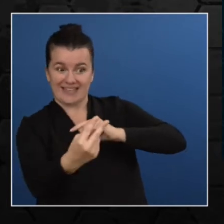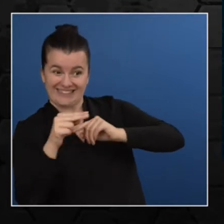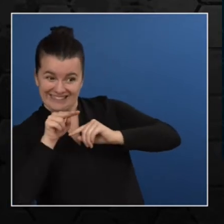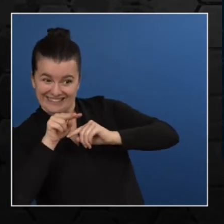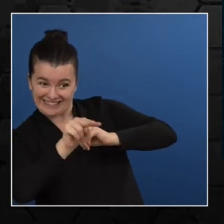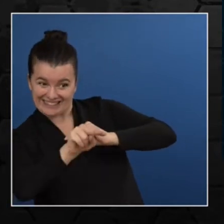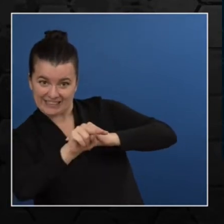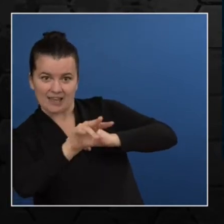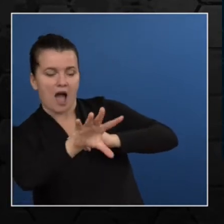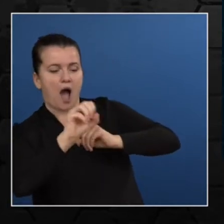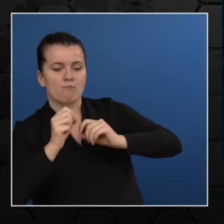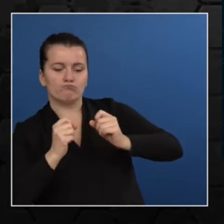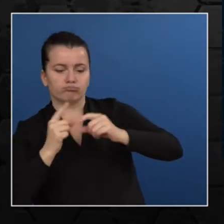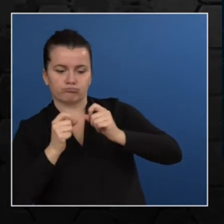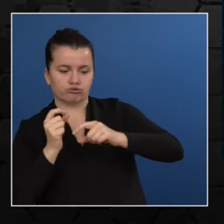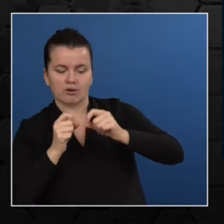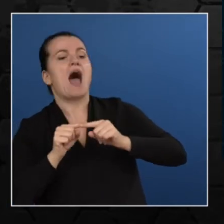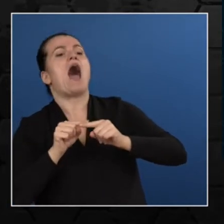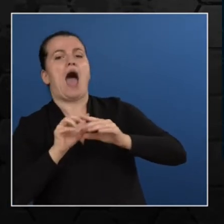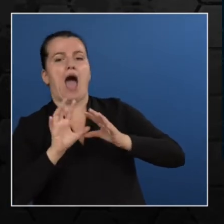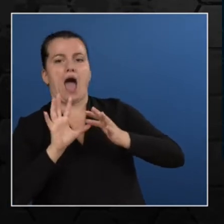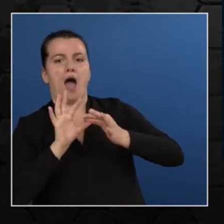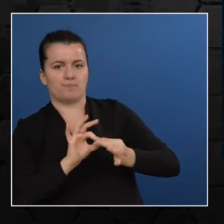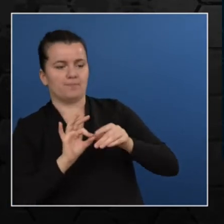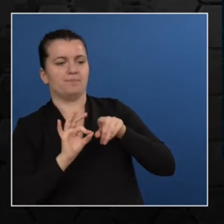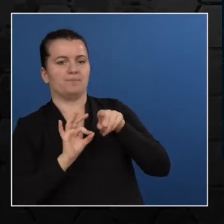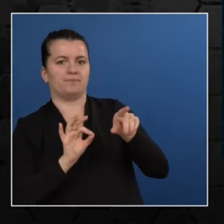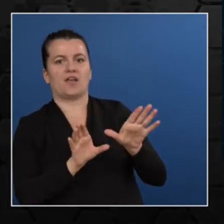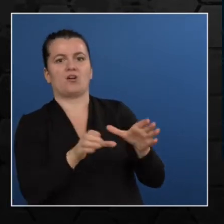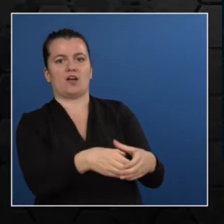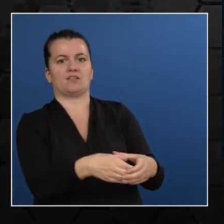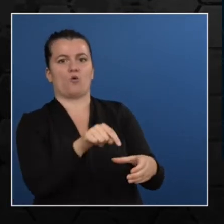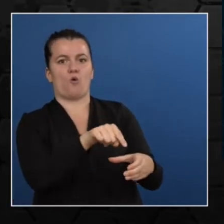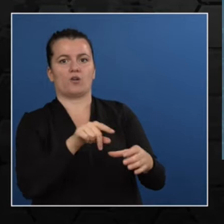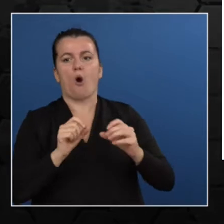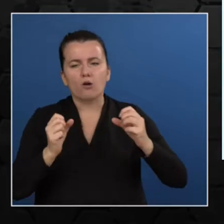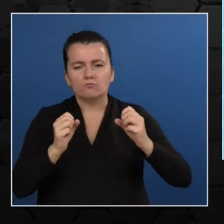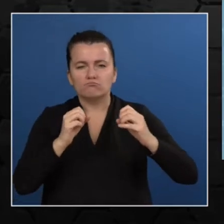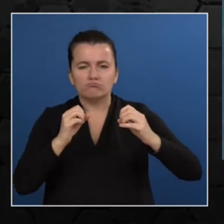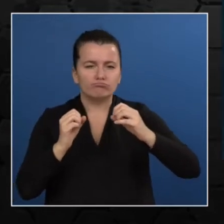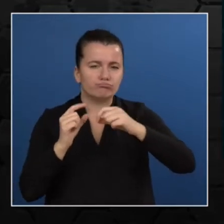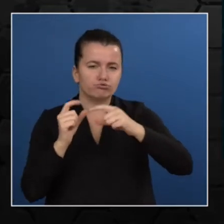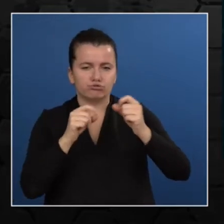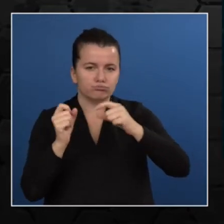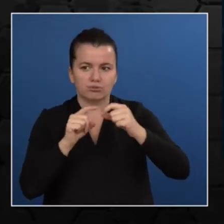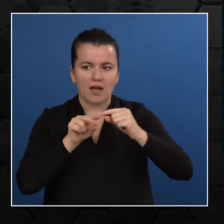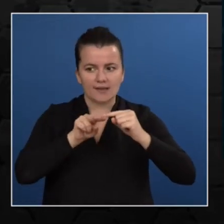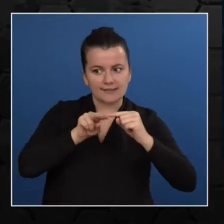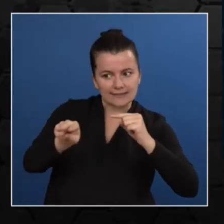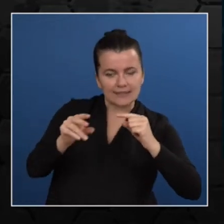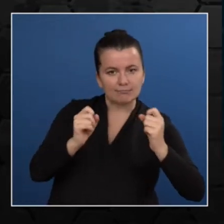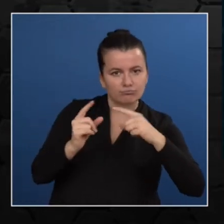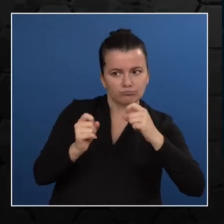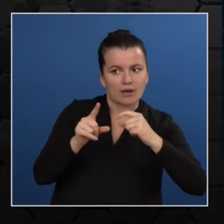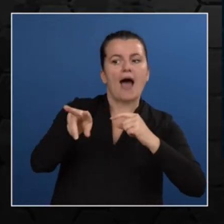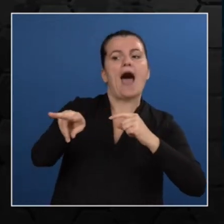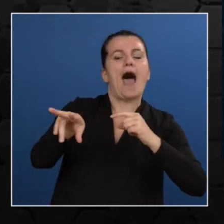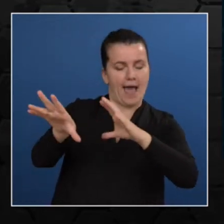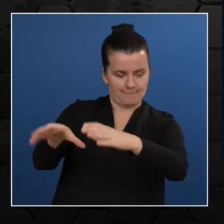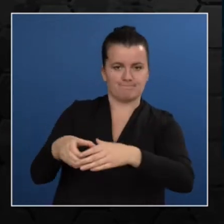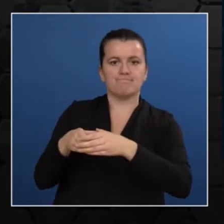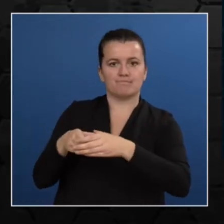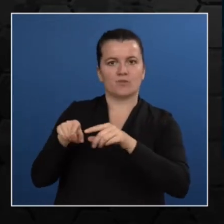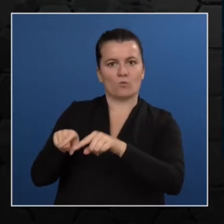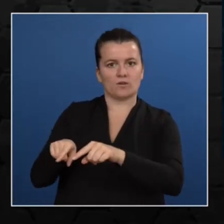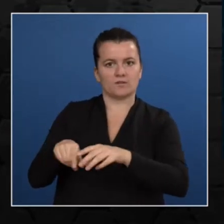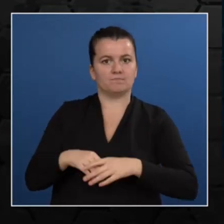create a machine that is similar to human brain, we have something called as neural network or deep learning.